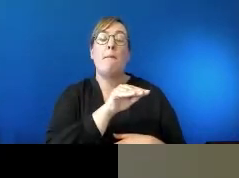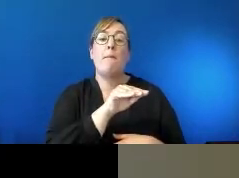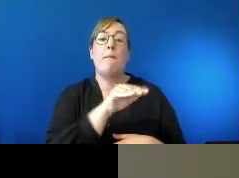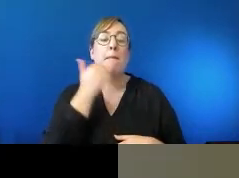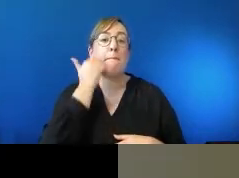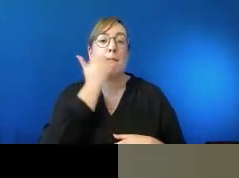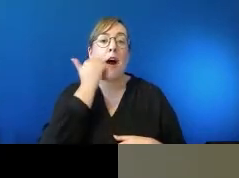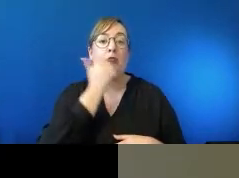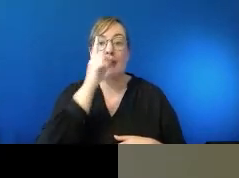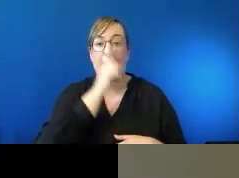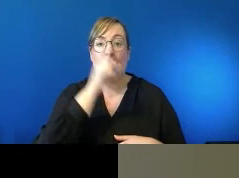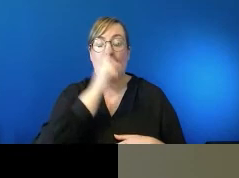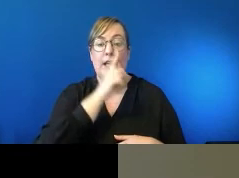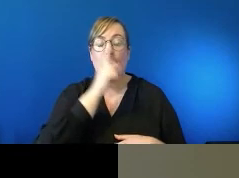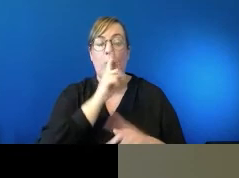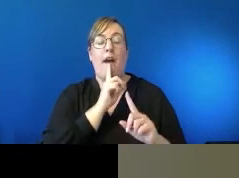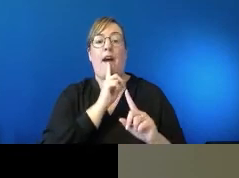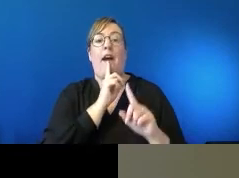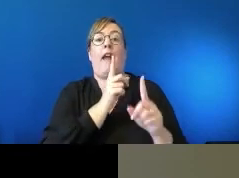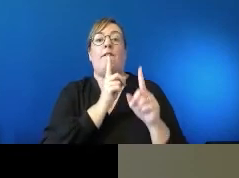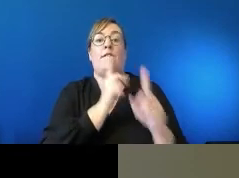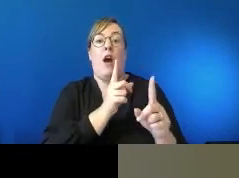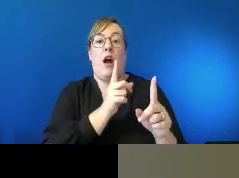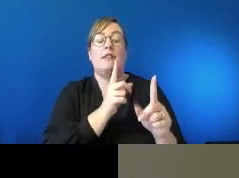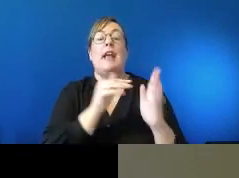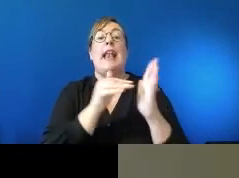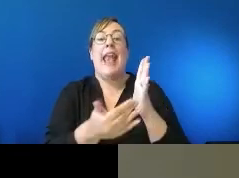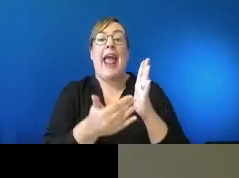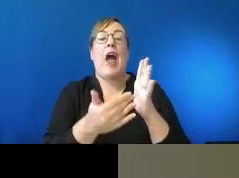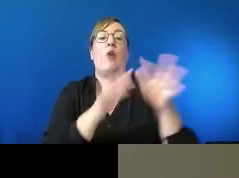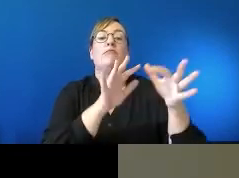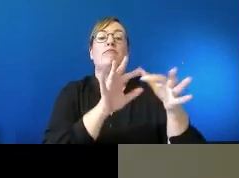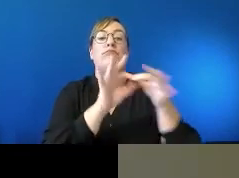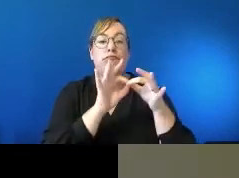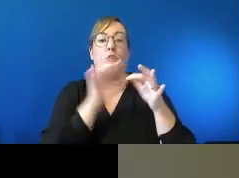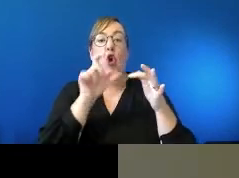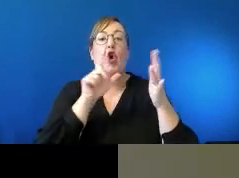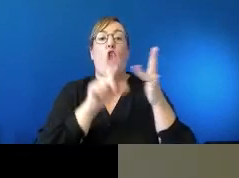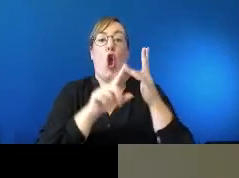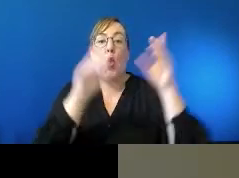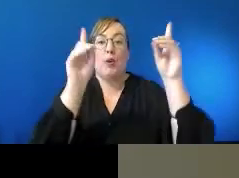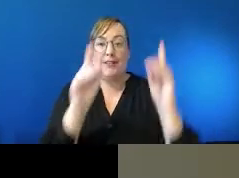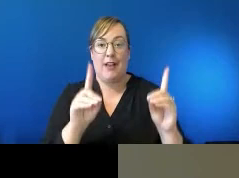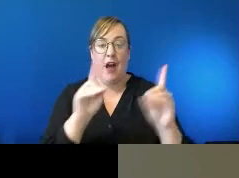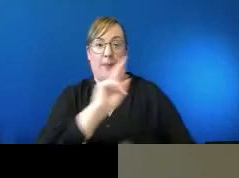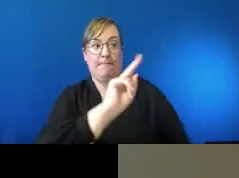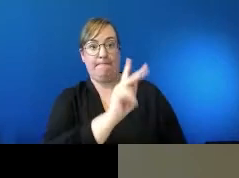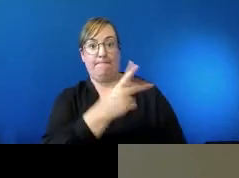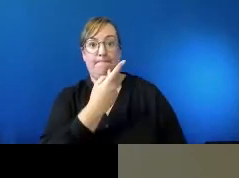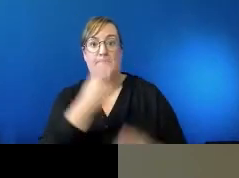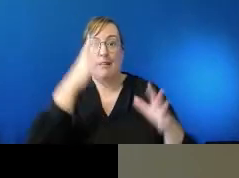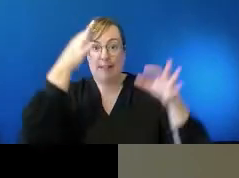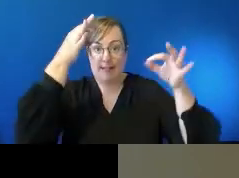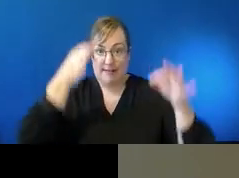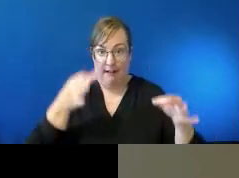people being advisors to then co-designers and co-deciders in, uh,